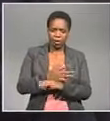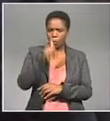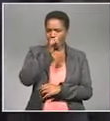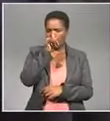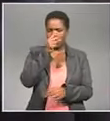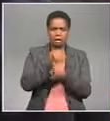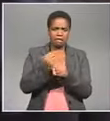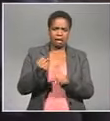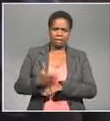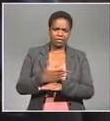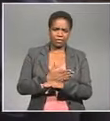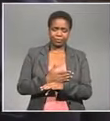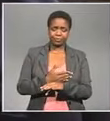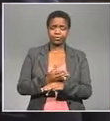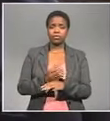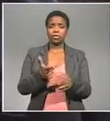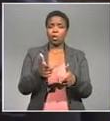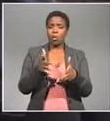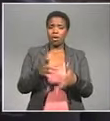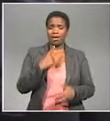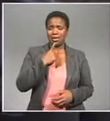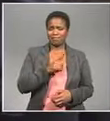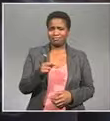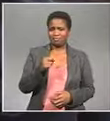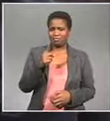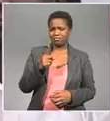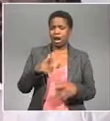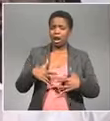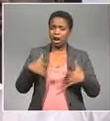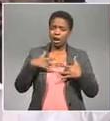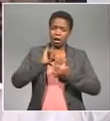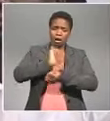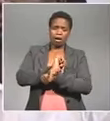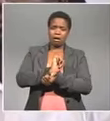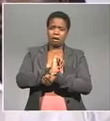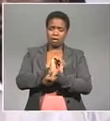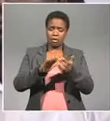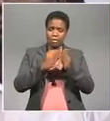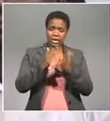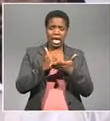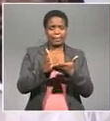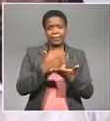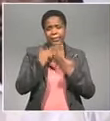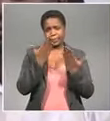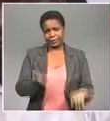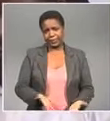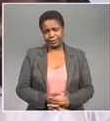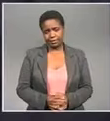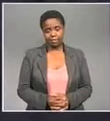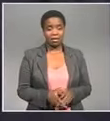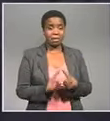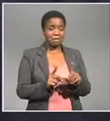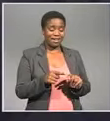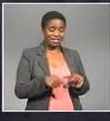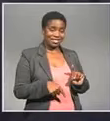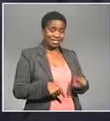history both lawyers say they don't believe life sentences will help the community but the state is saying